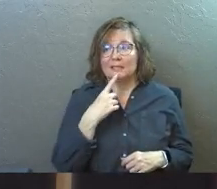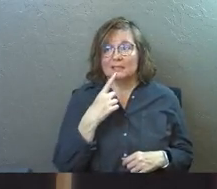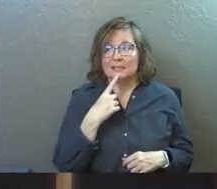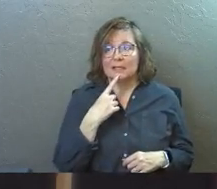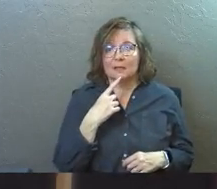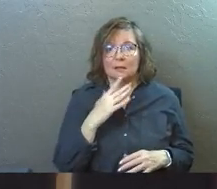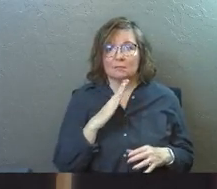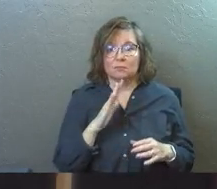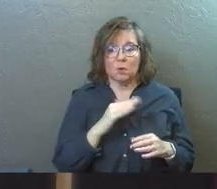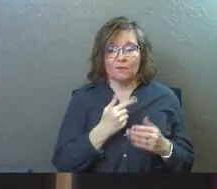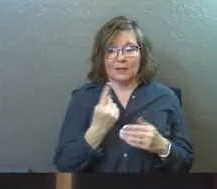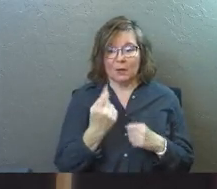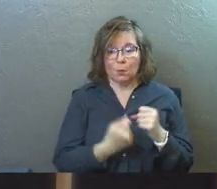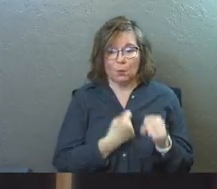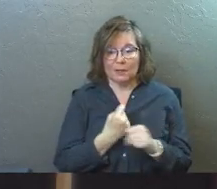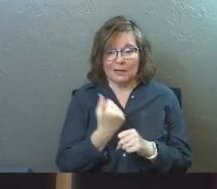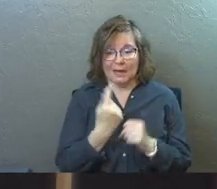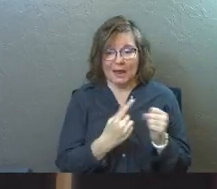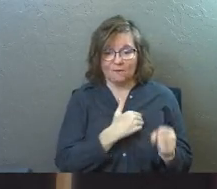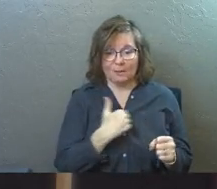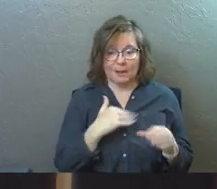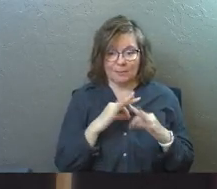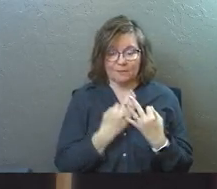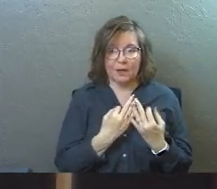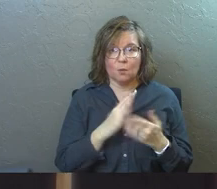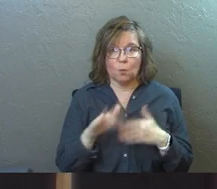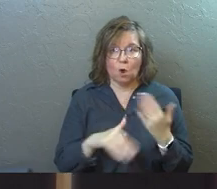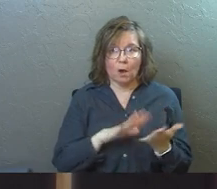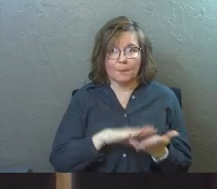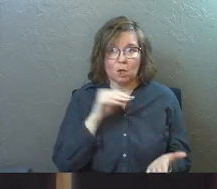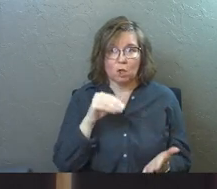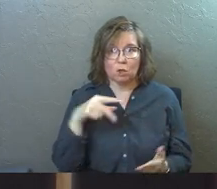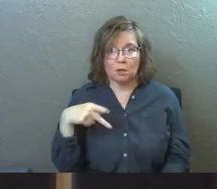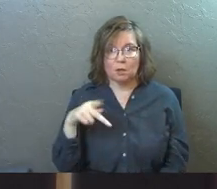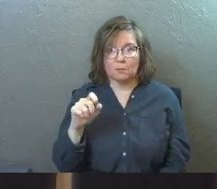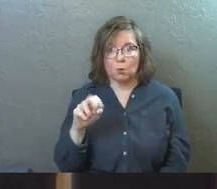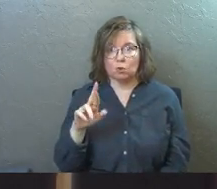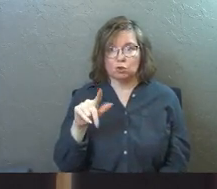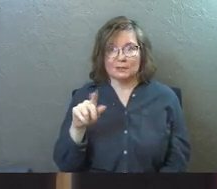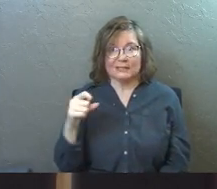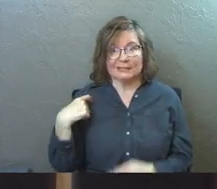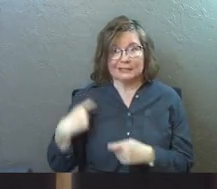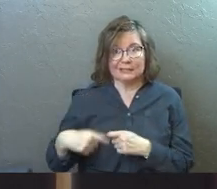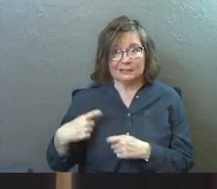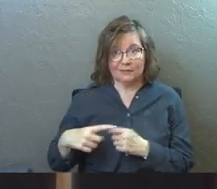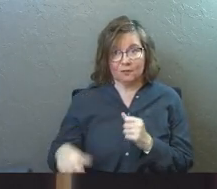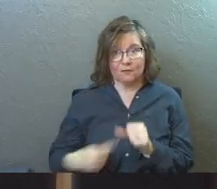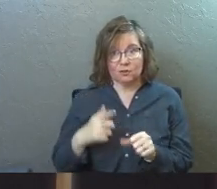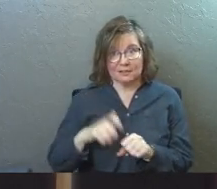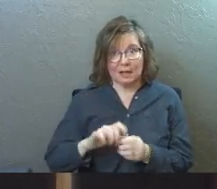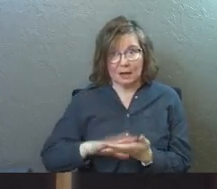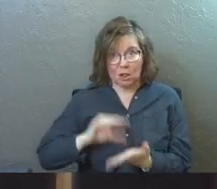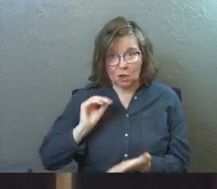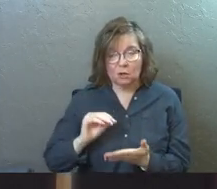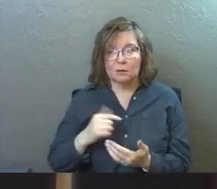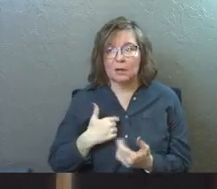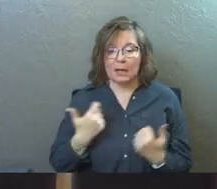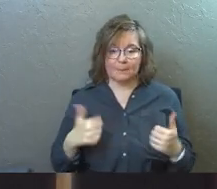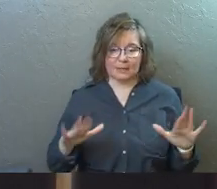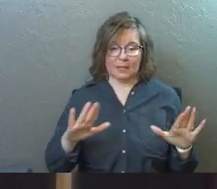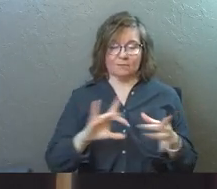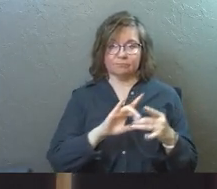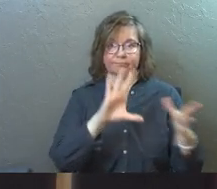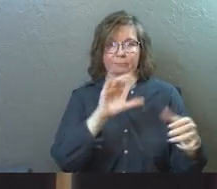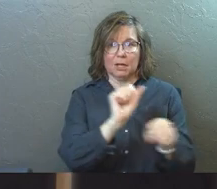said that basically over the next year, every member of my family, we're all going to be learning Portuguese for the very first time. I'm going to give up my